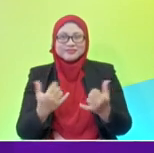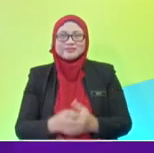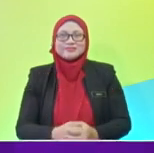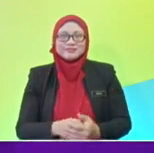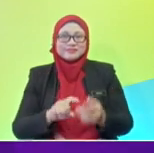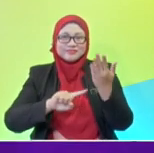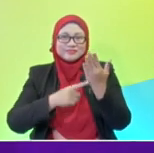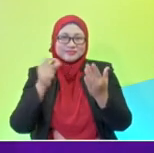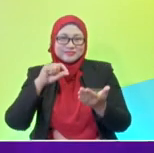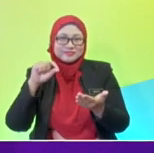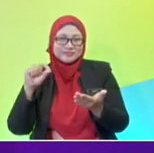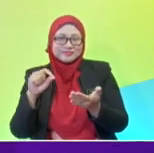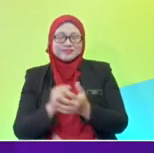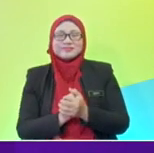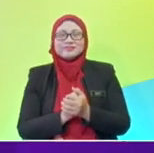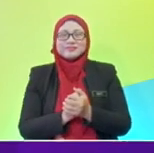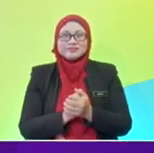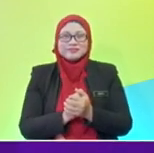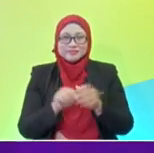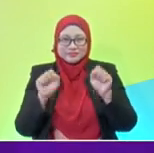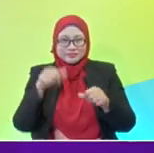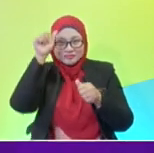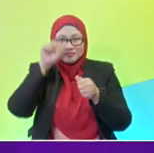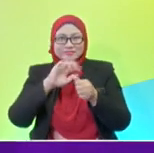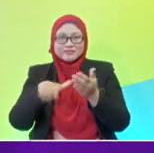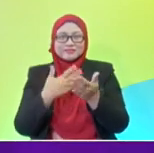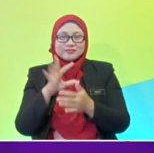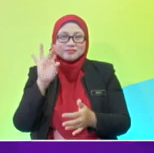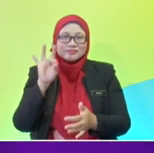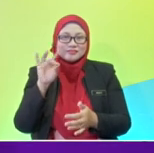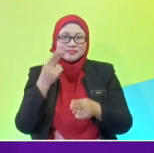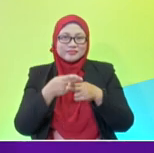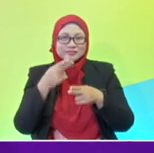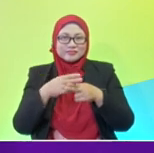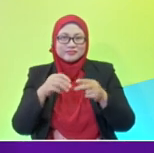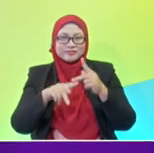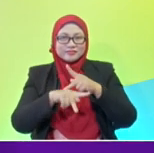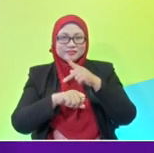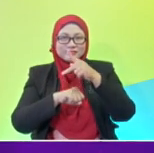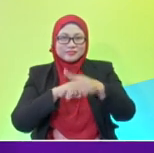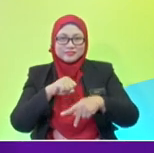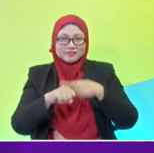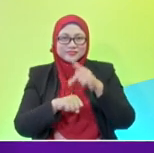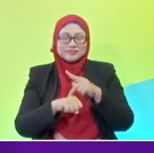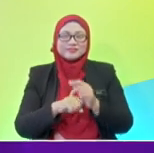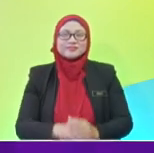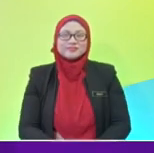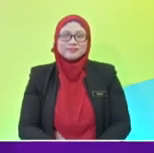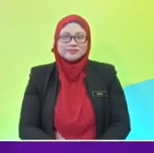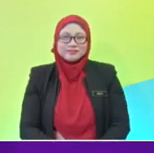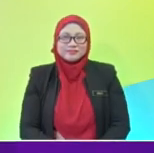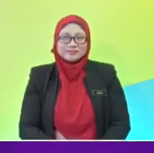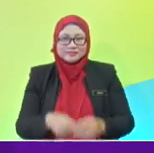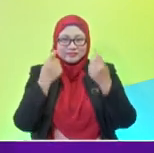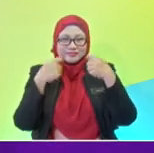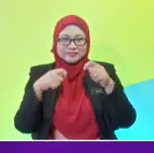can you manage to name all the eight planets? Let's go, pupils. Let them remember through the song, right? Yeah, try to remember through the song. Remember